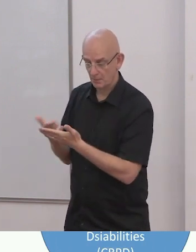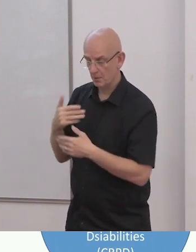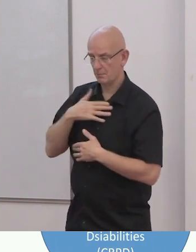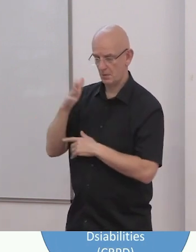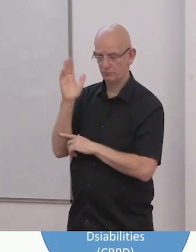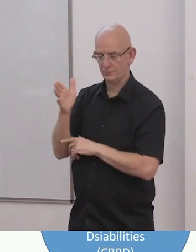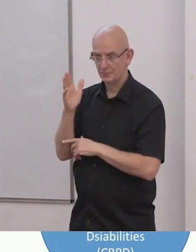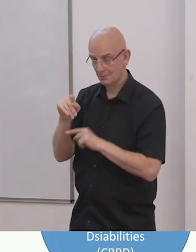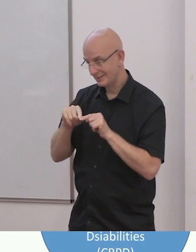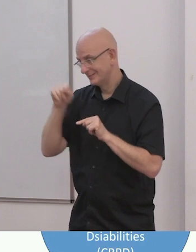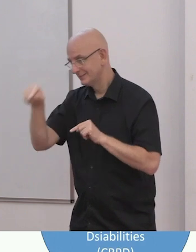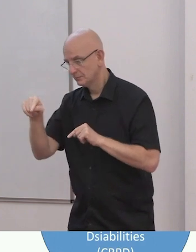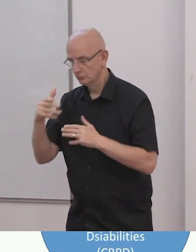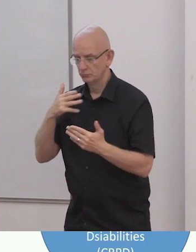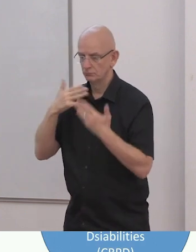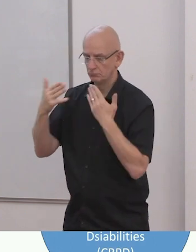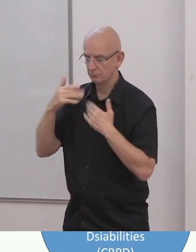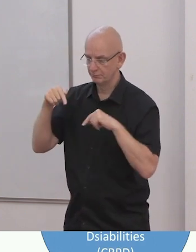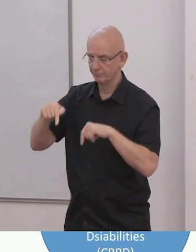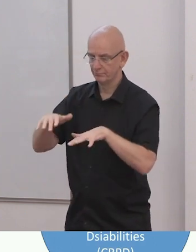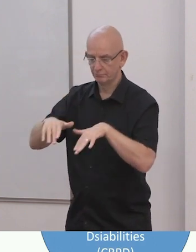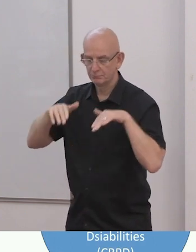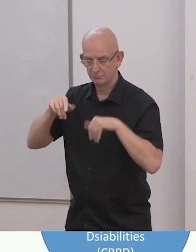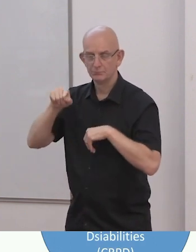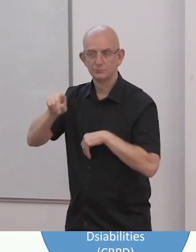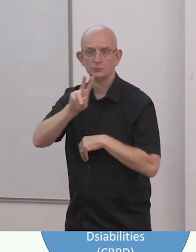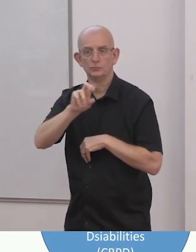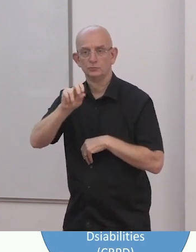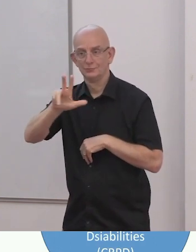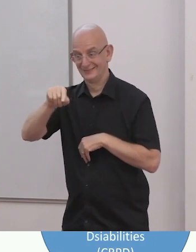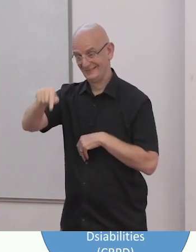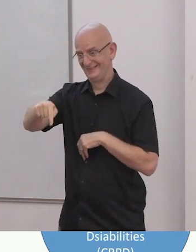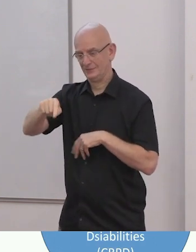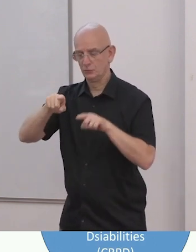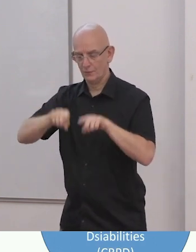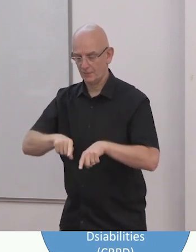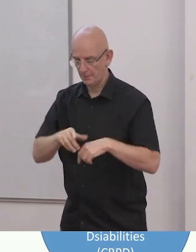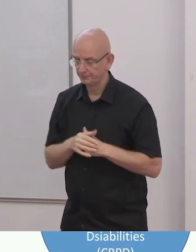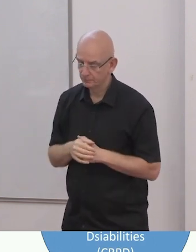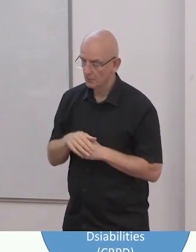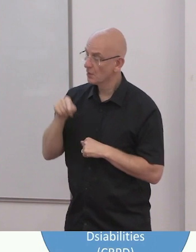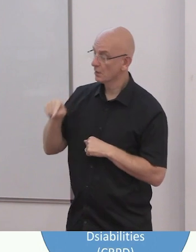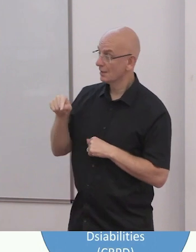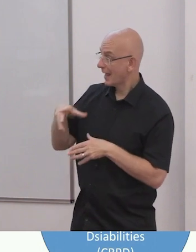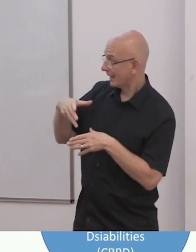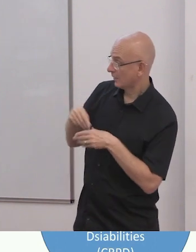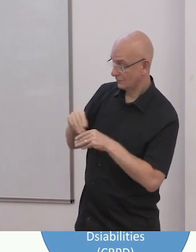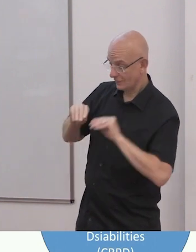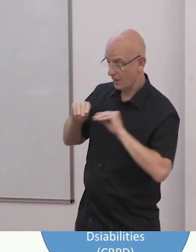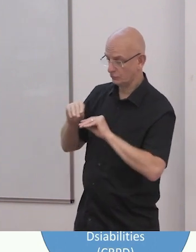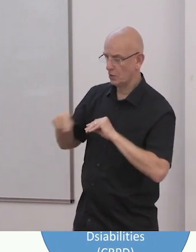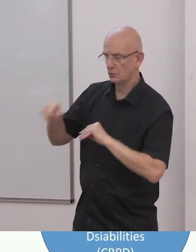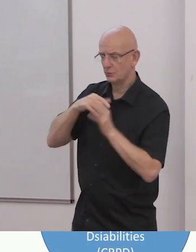Networks Inclusive Education position paper and our Statement of Unity, the Sustainable Development